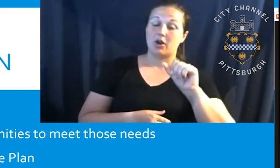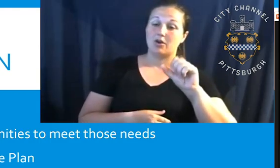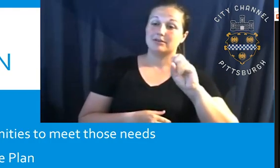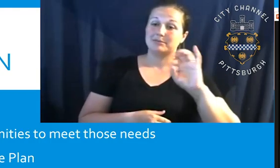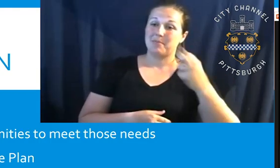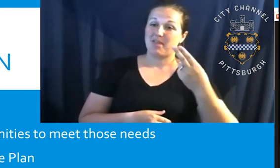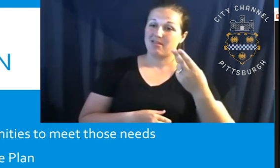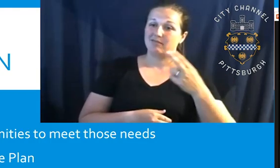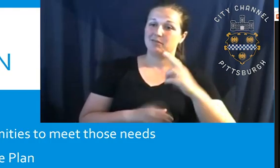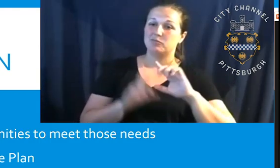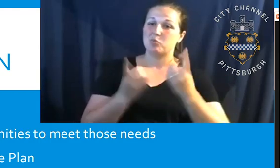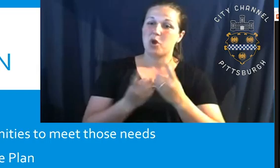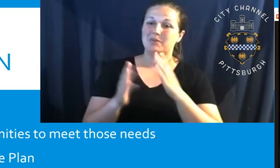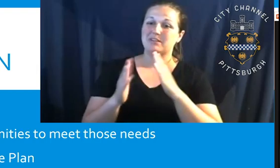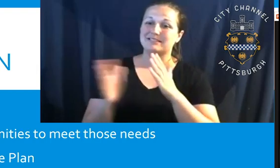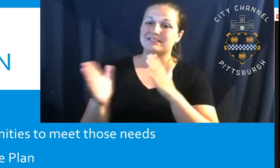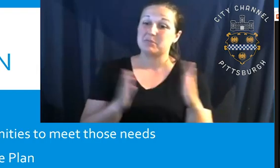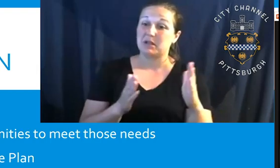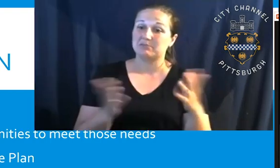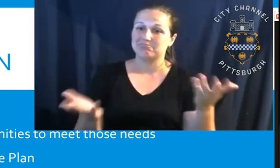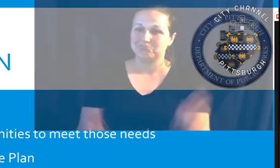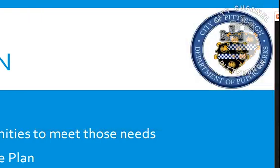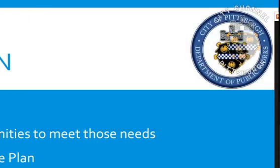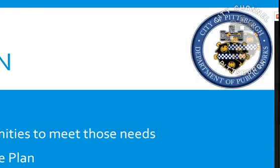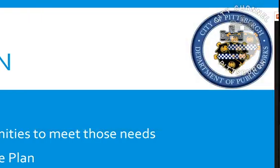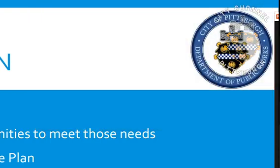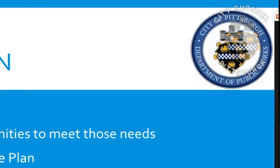So Kara, if you would, uh, join us.